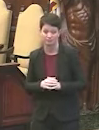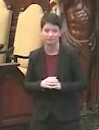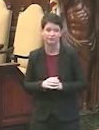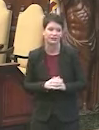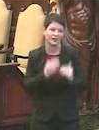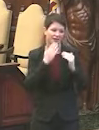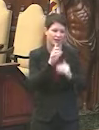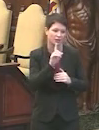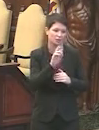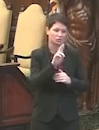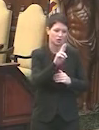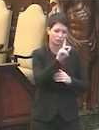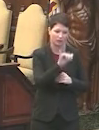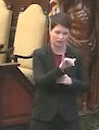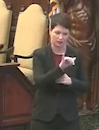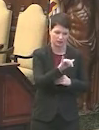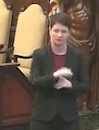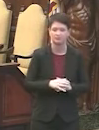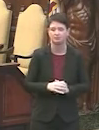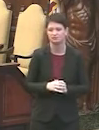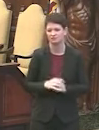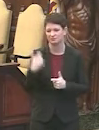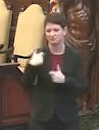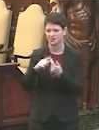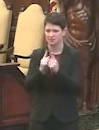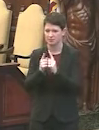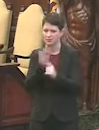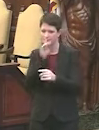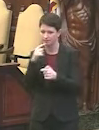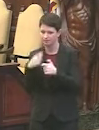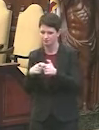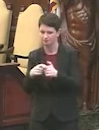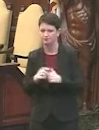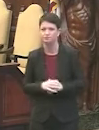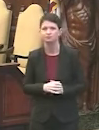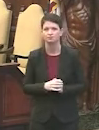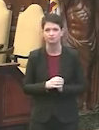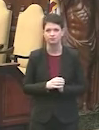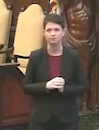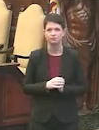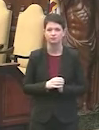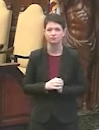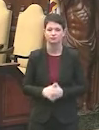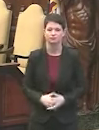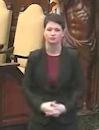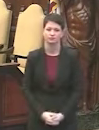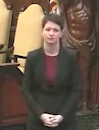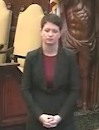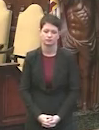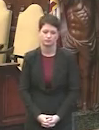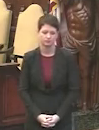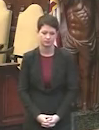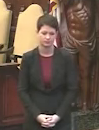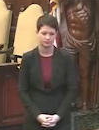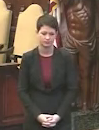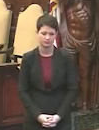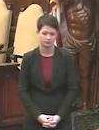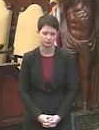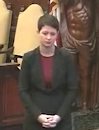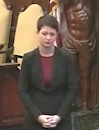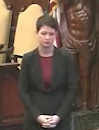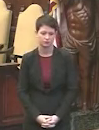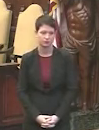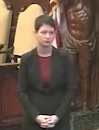Thank you, Dr. Farley. Isabel, primero, quiero que quede claro que hay muchas personas que están experimentando dificultades para poder